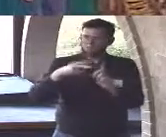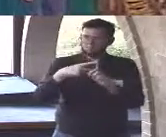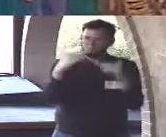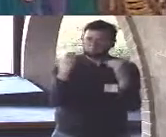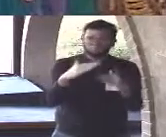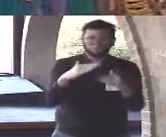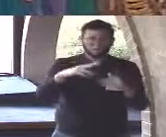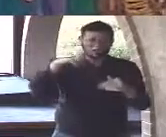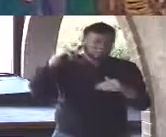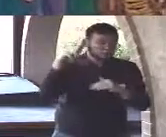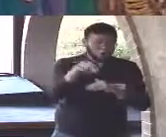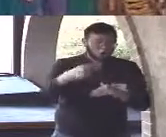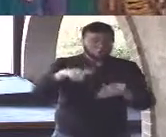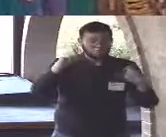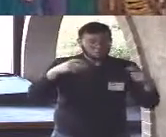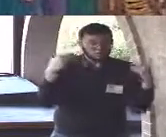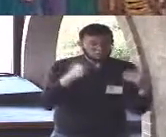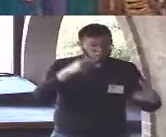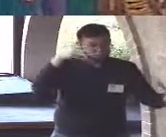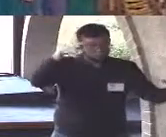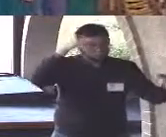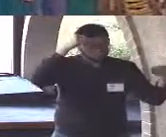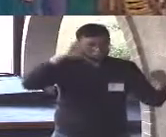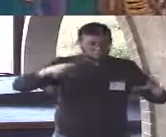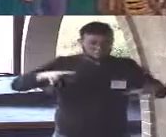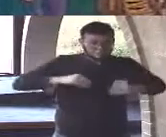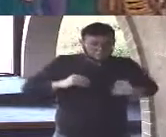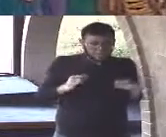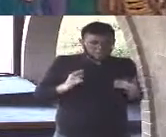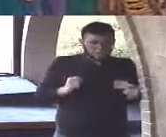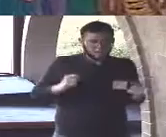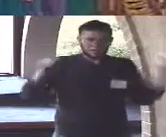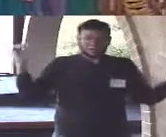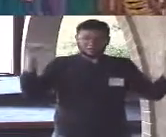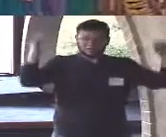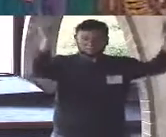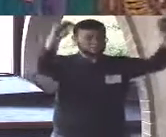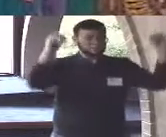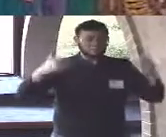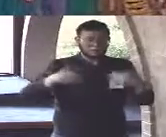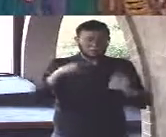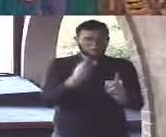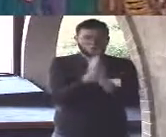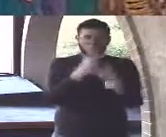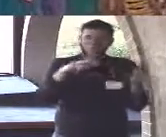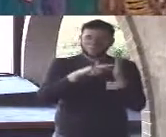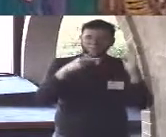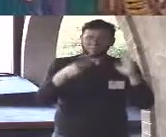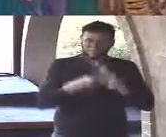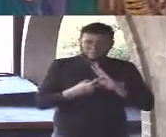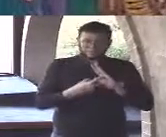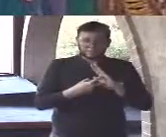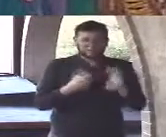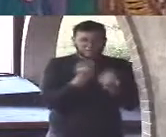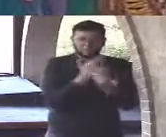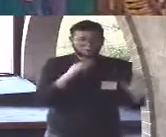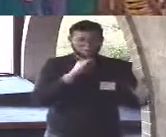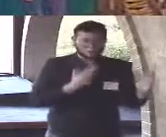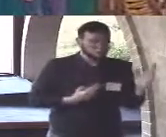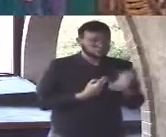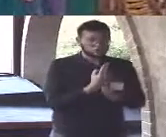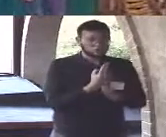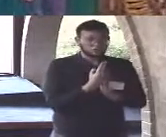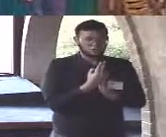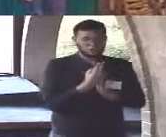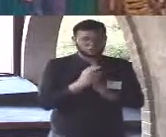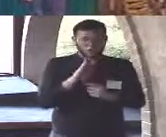is no objective intrinsic or authoritative meaning to any of this the Kierkegaardian leap of faith loophole has been closed by